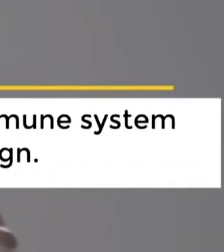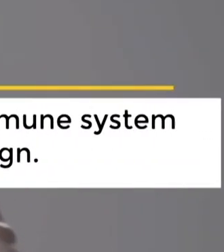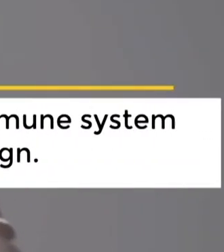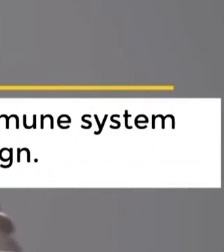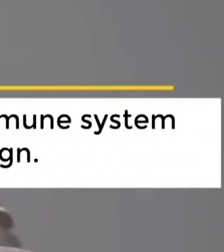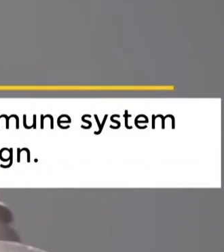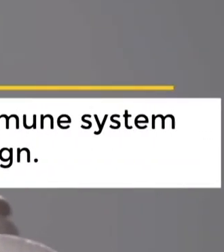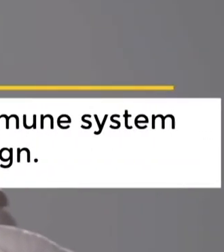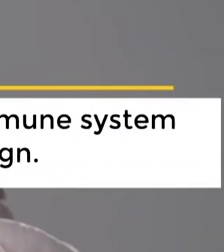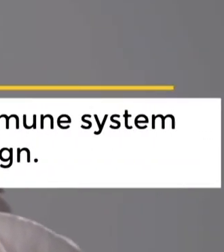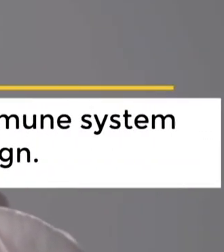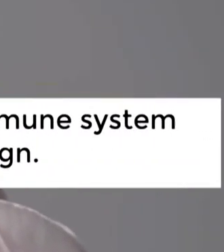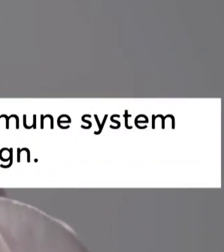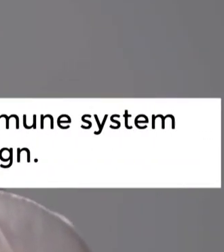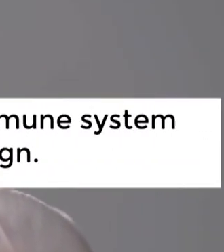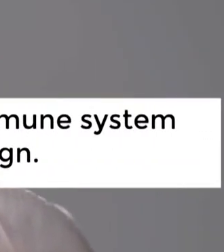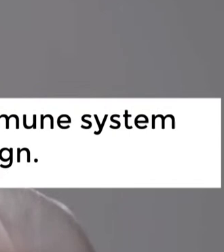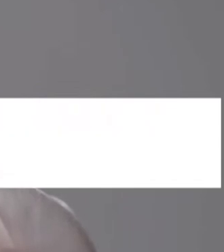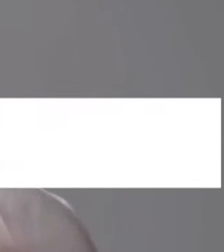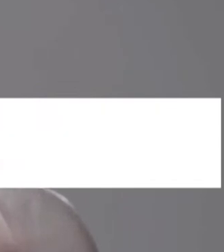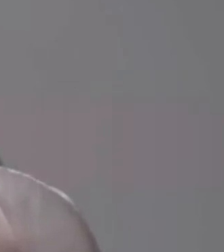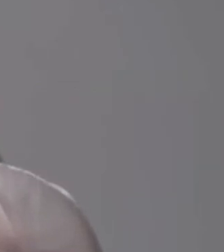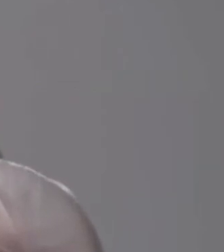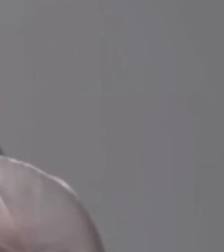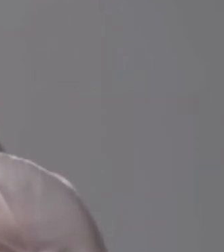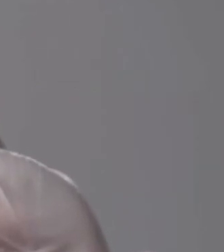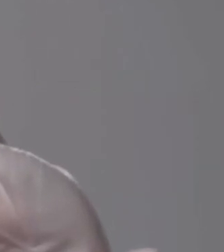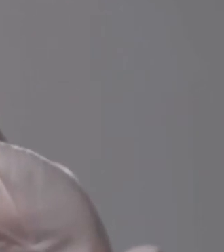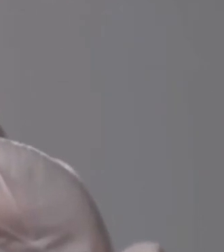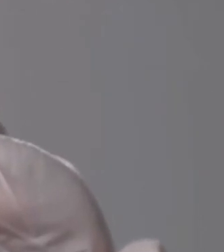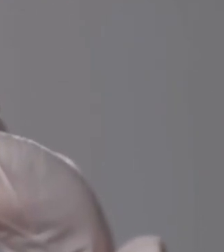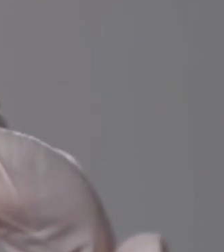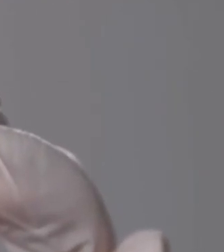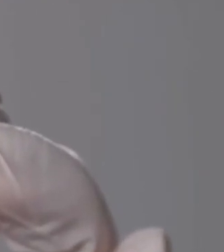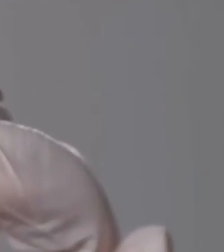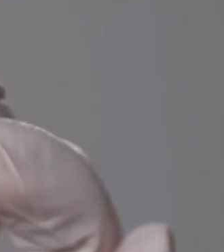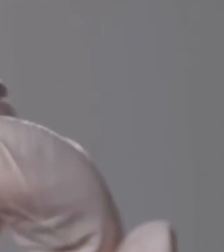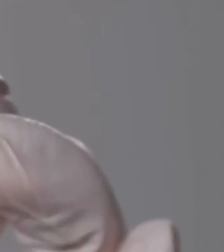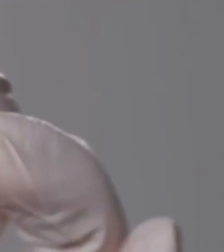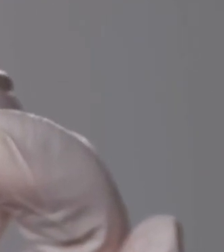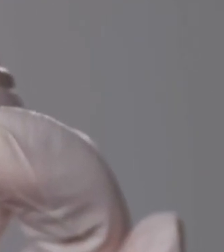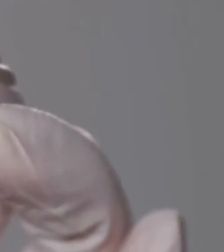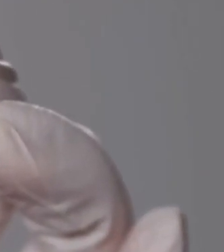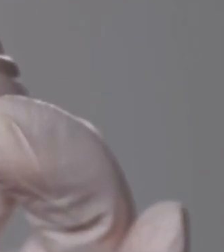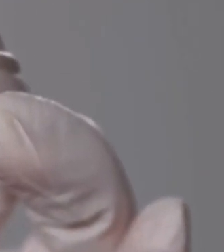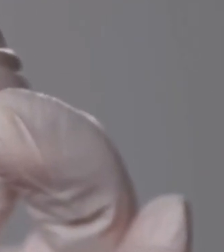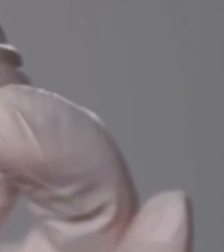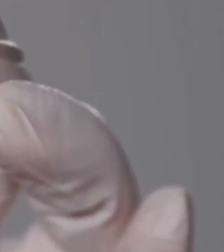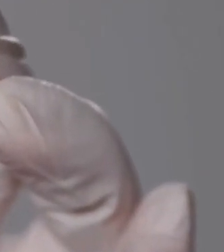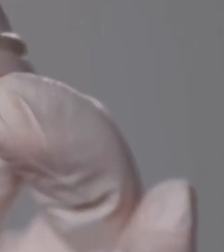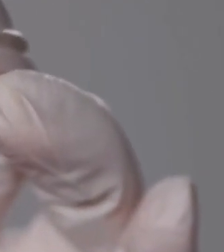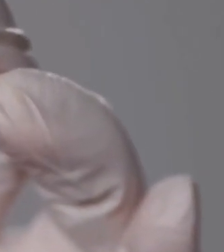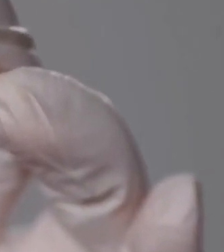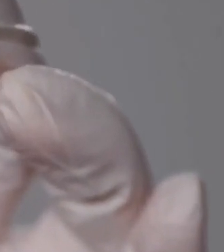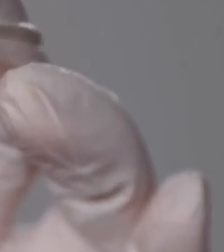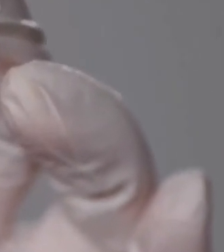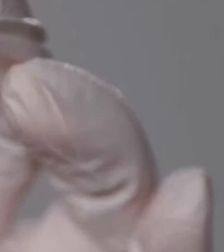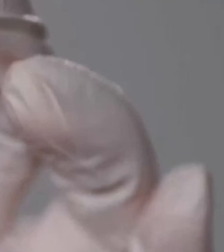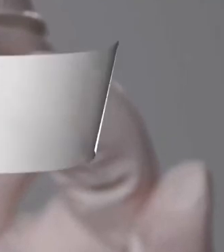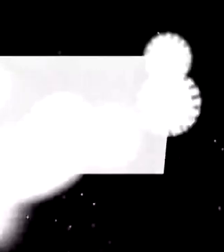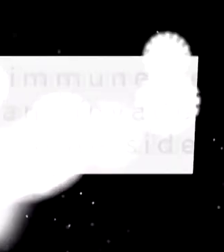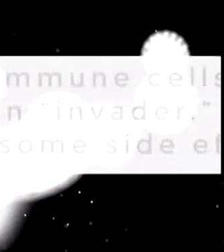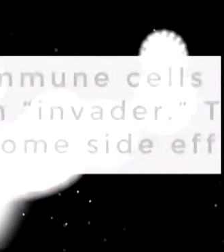recognizes something as being foreign. The immune system automatically launches a small-scale attack against it.